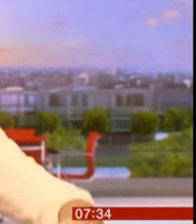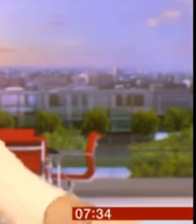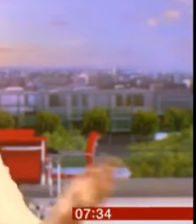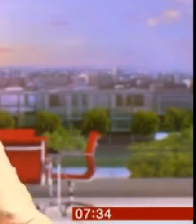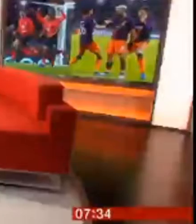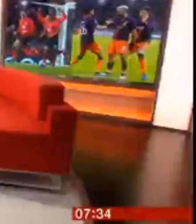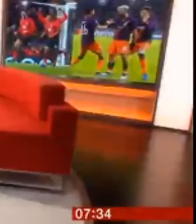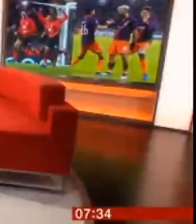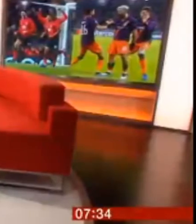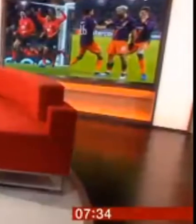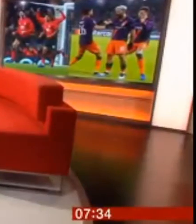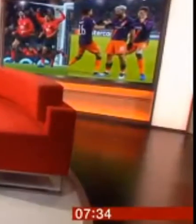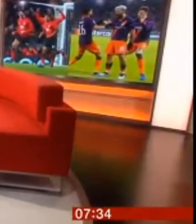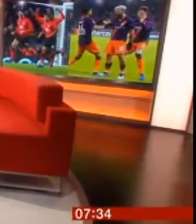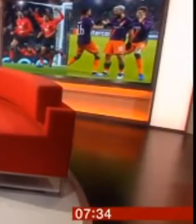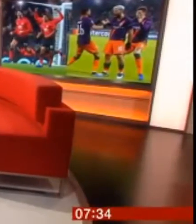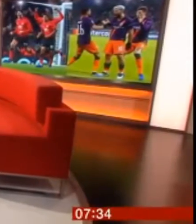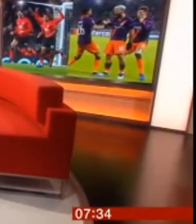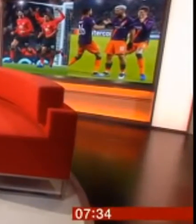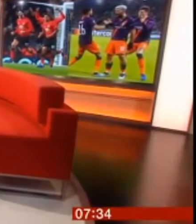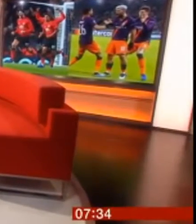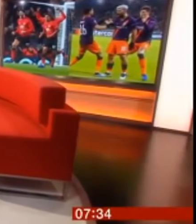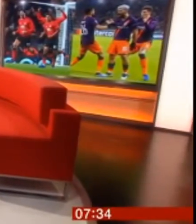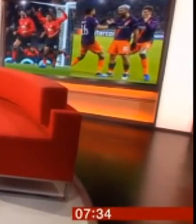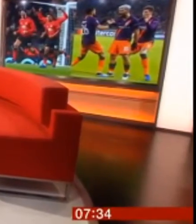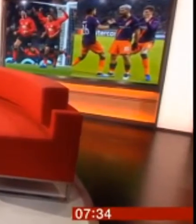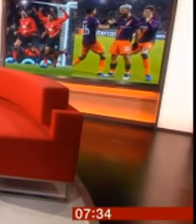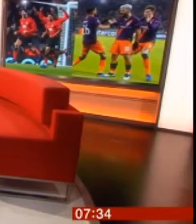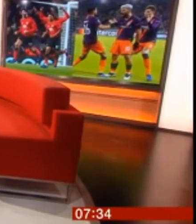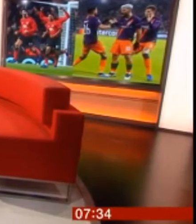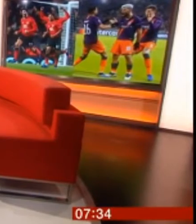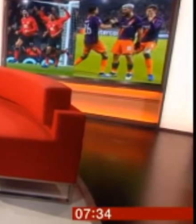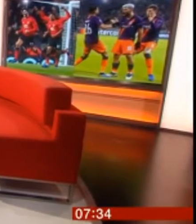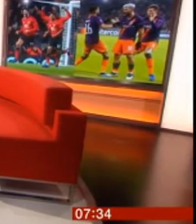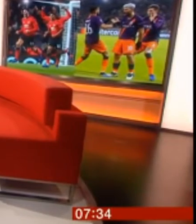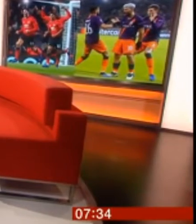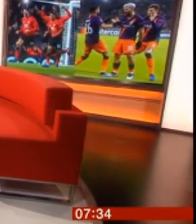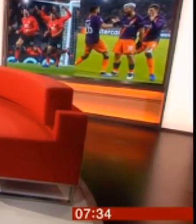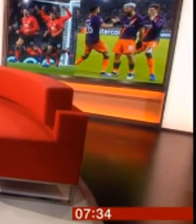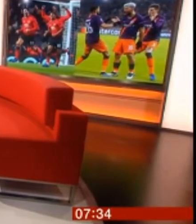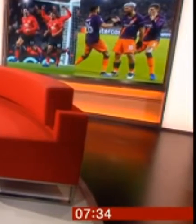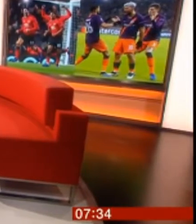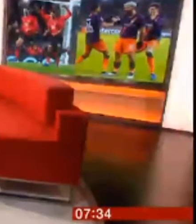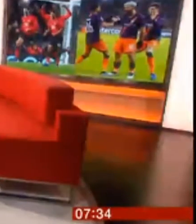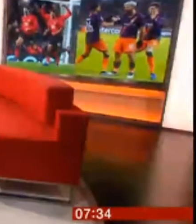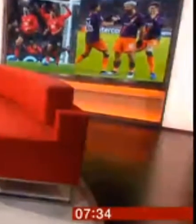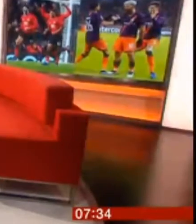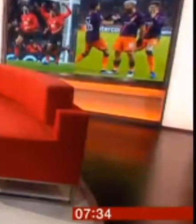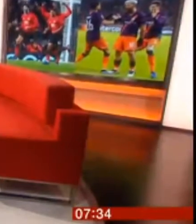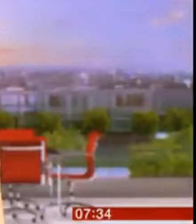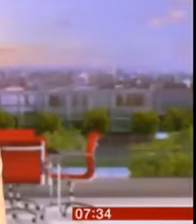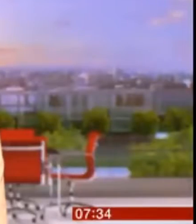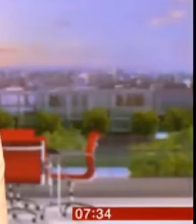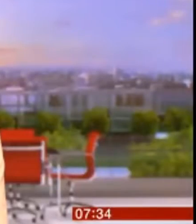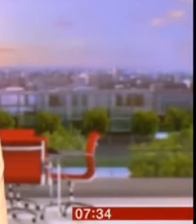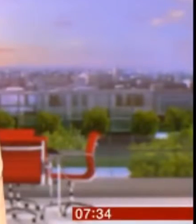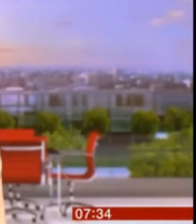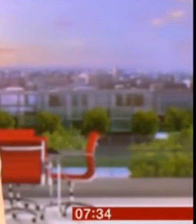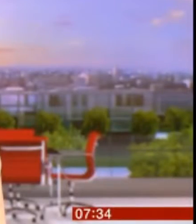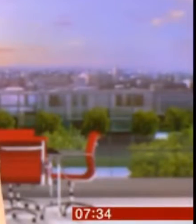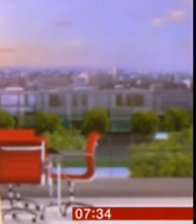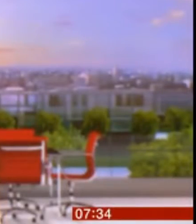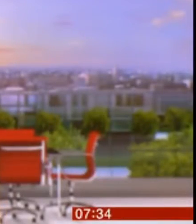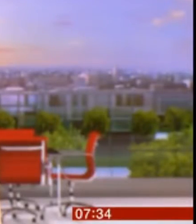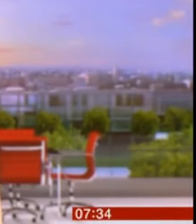players. suppose. They don't want to, like, humiliate them. They, like, you know, very stern face during a match. Jose Mourinho, when he's disappointed, lets us all